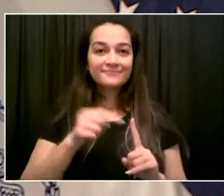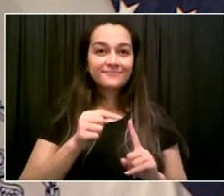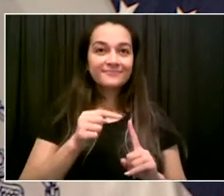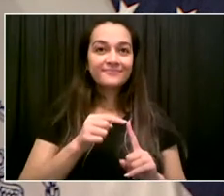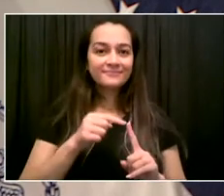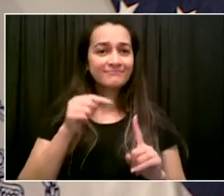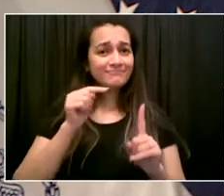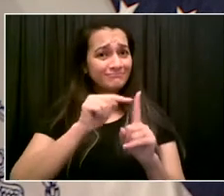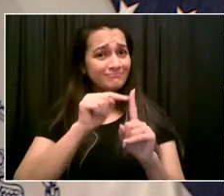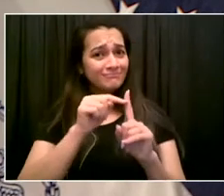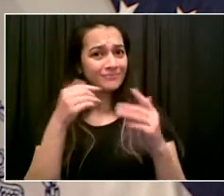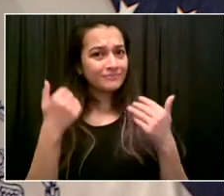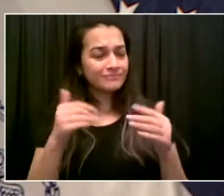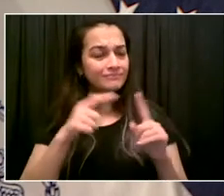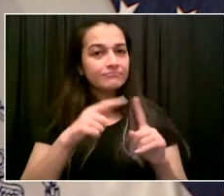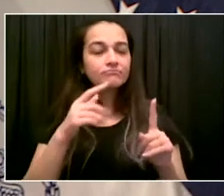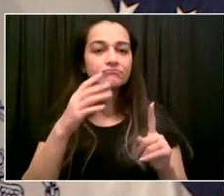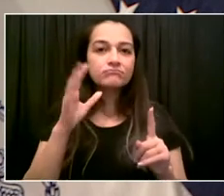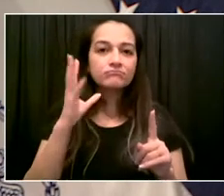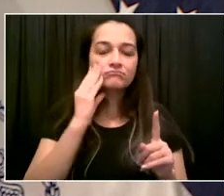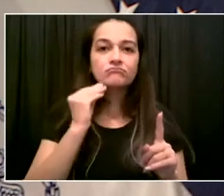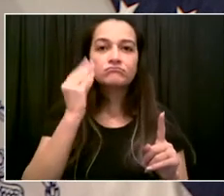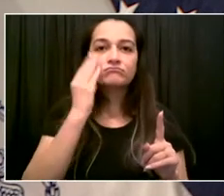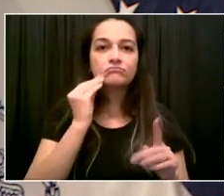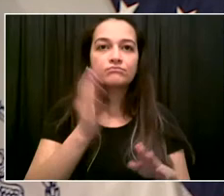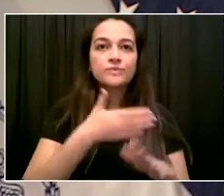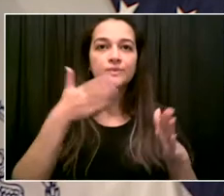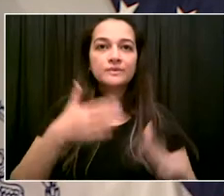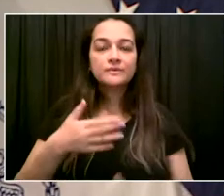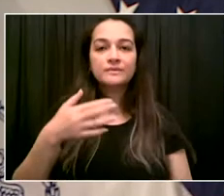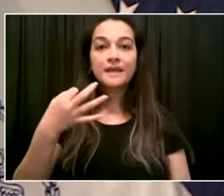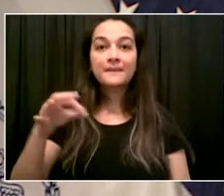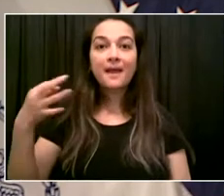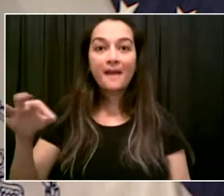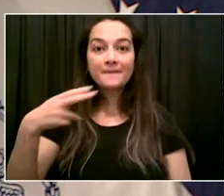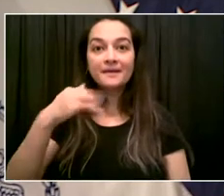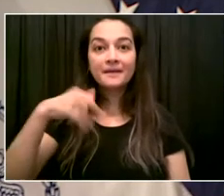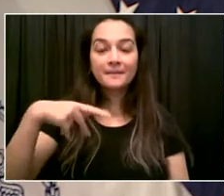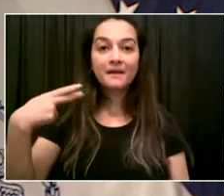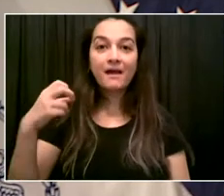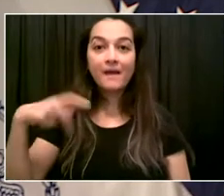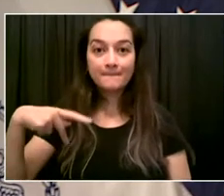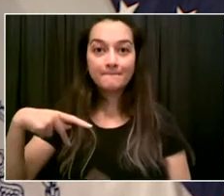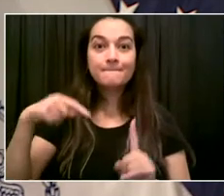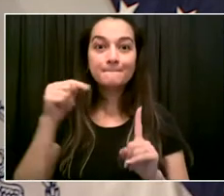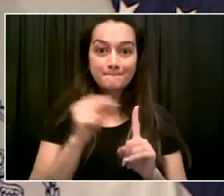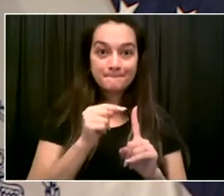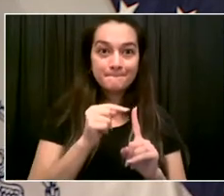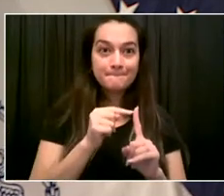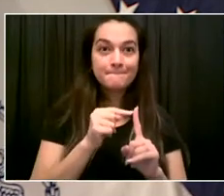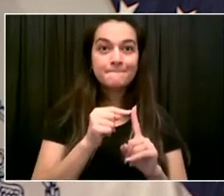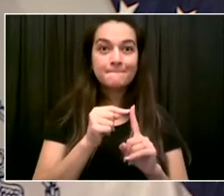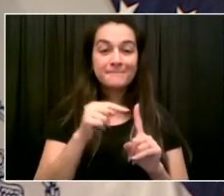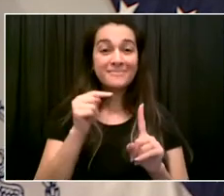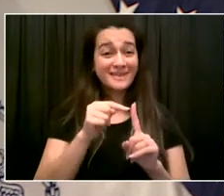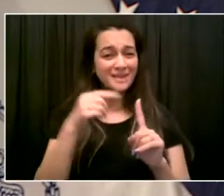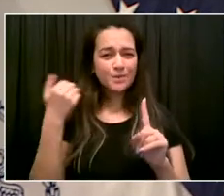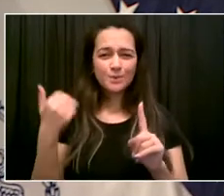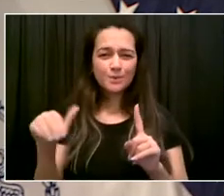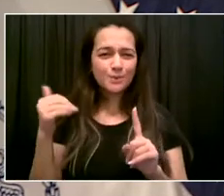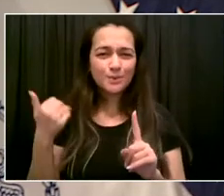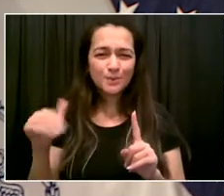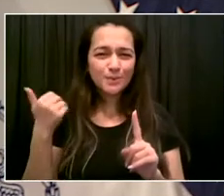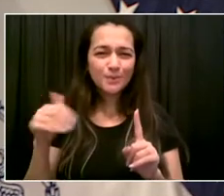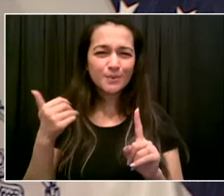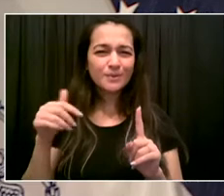hip-hop pioneer. He will be introducing, this is part of this Seven Days of